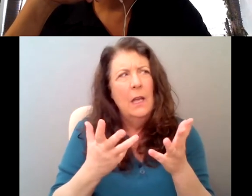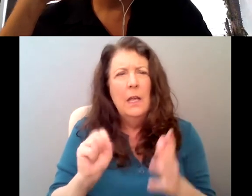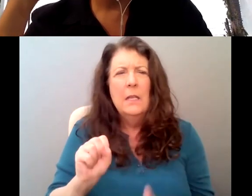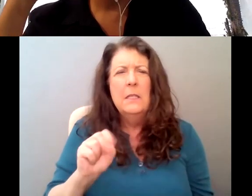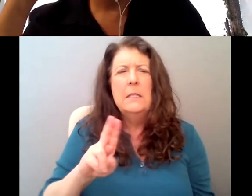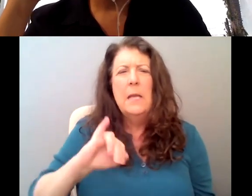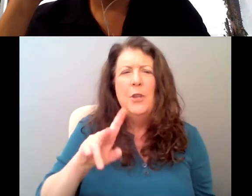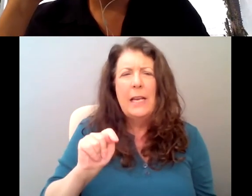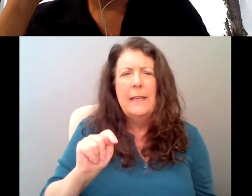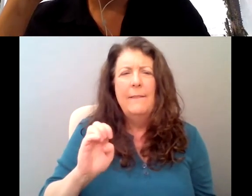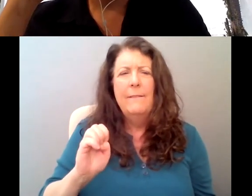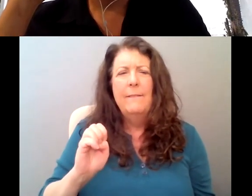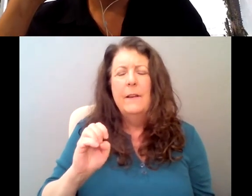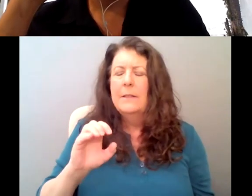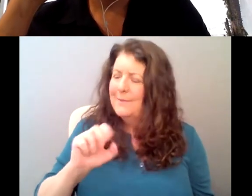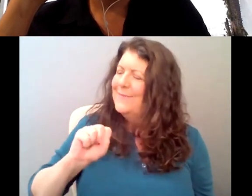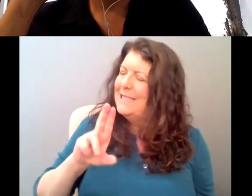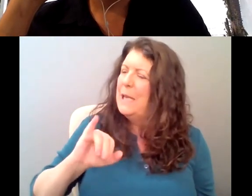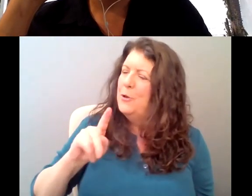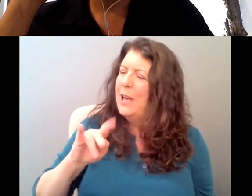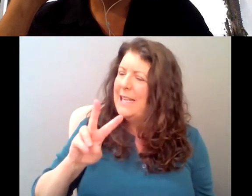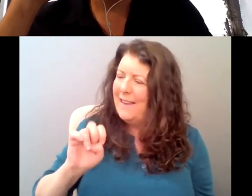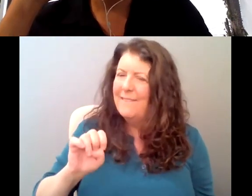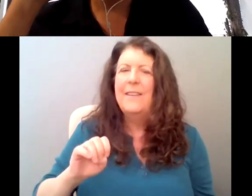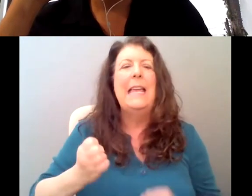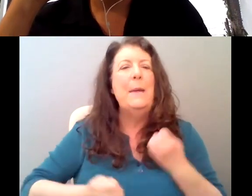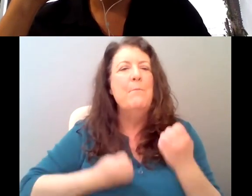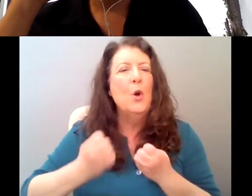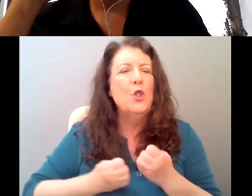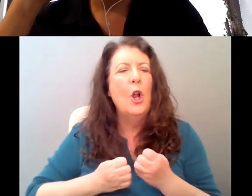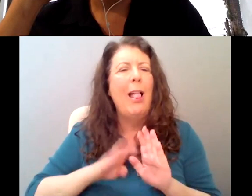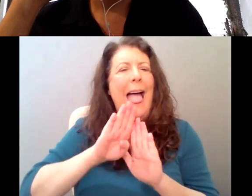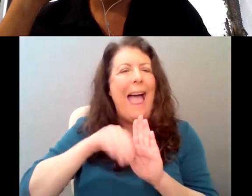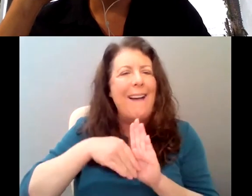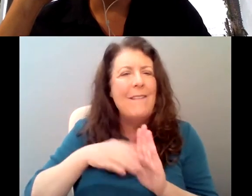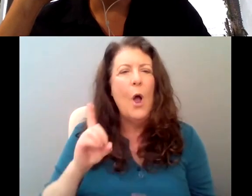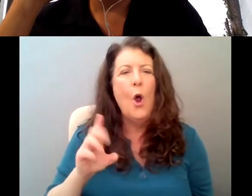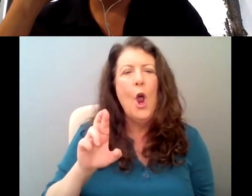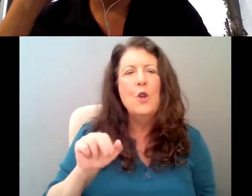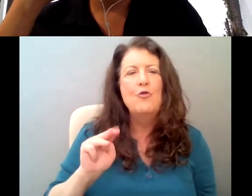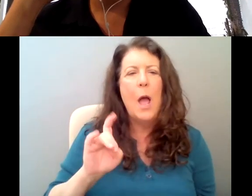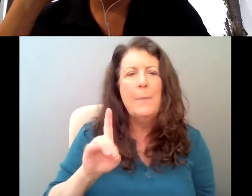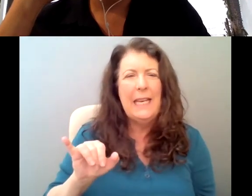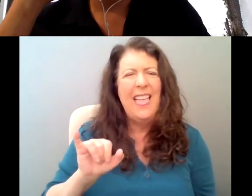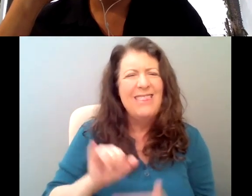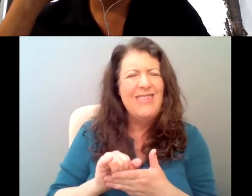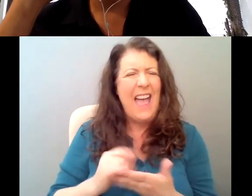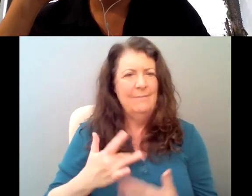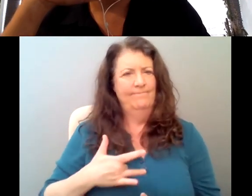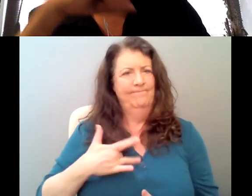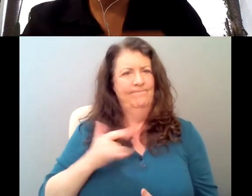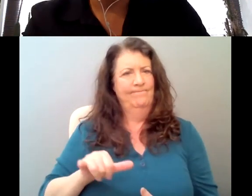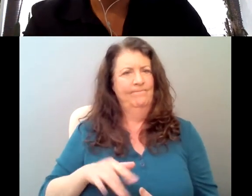dramedy. Um, and, uh, just all the texture and atmosphere of that. Uh, and I